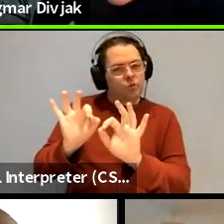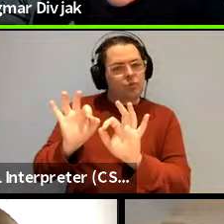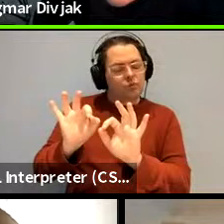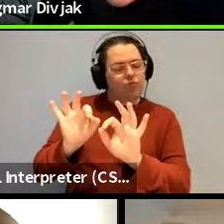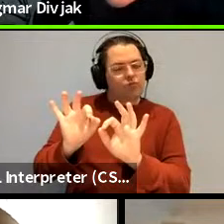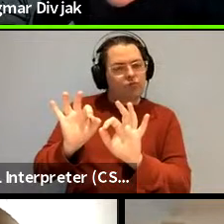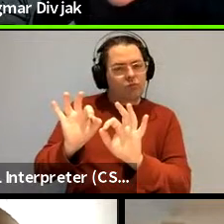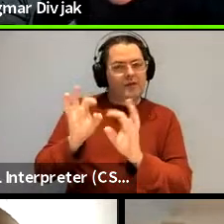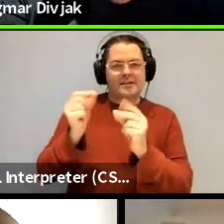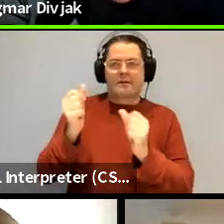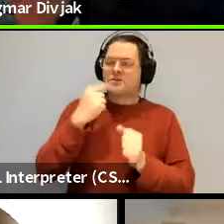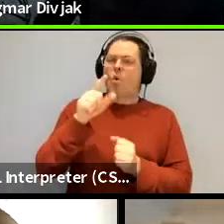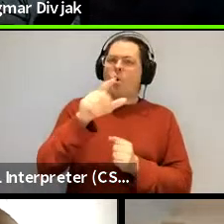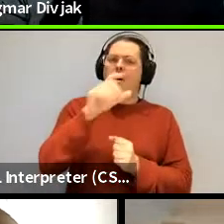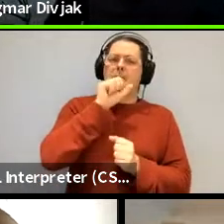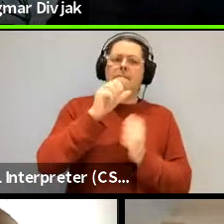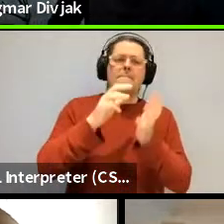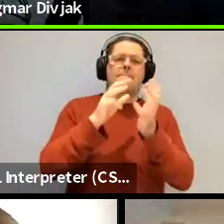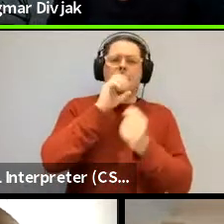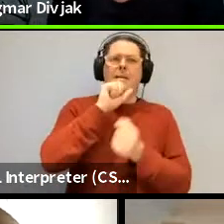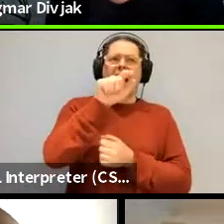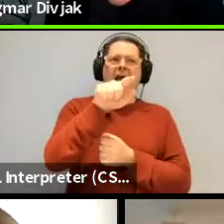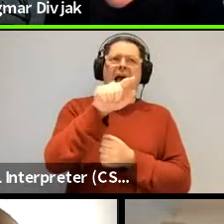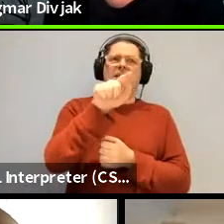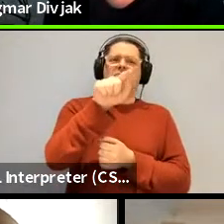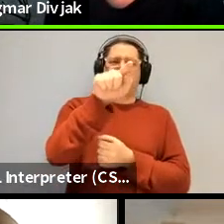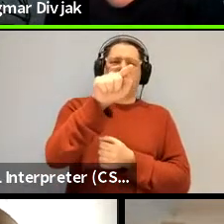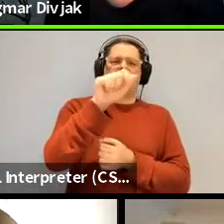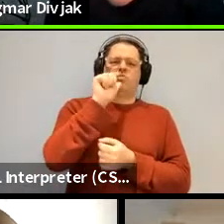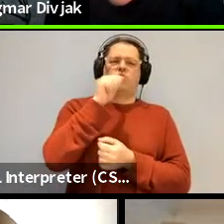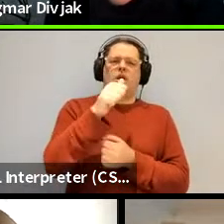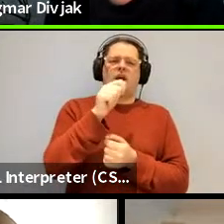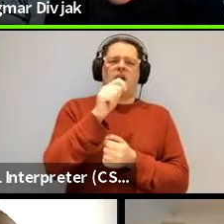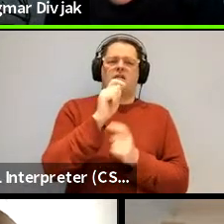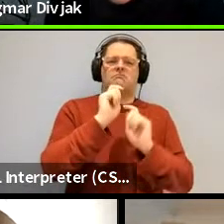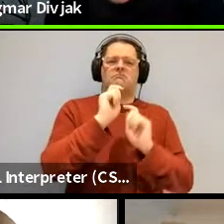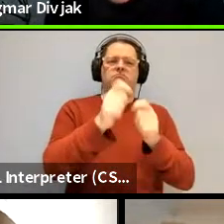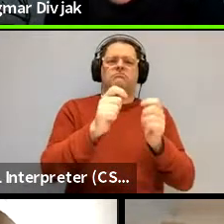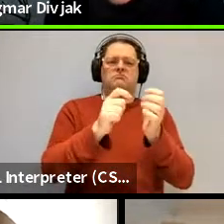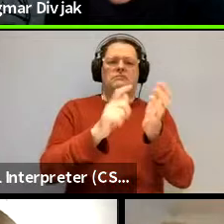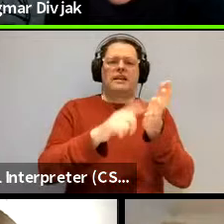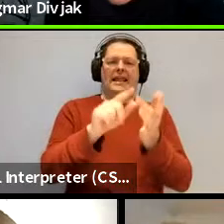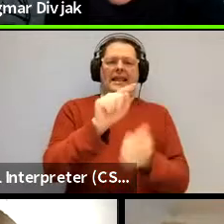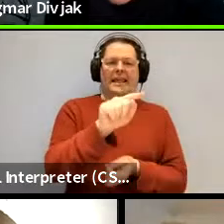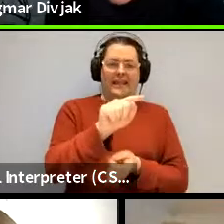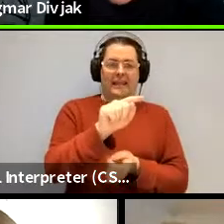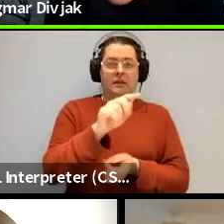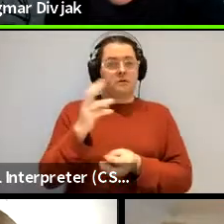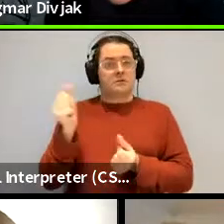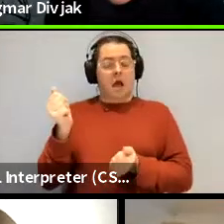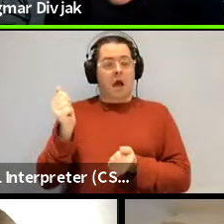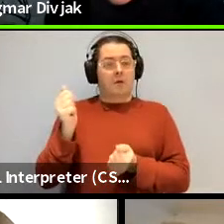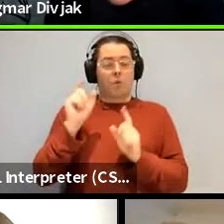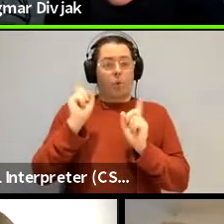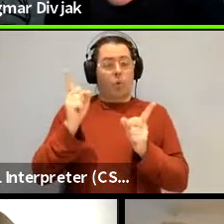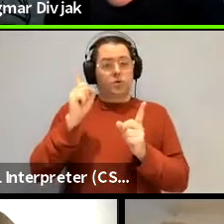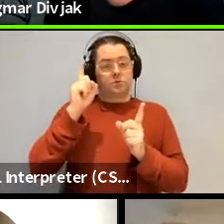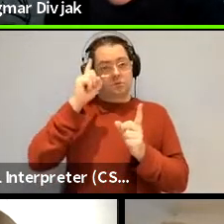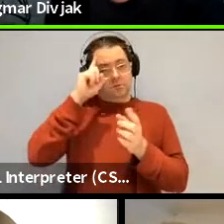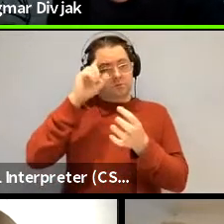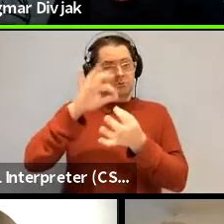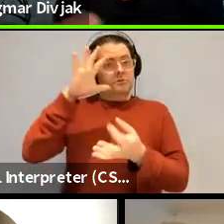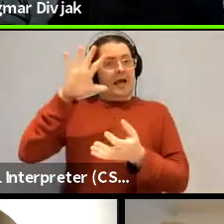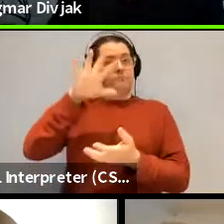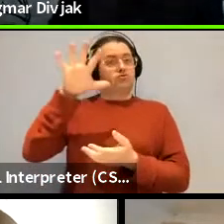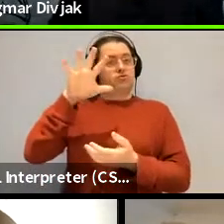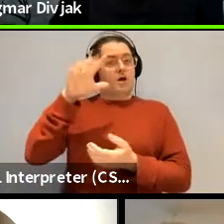whenever there was a male um person in the scene they would use a specific ending but not everybody was able to verbalize